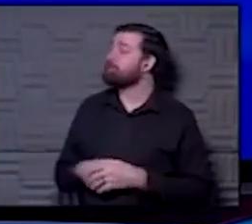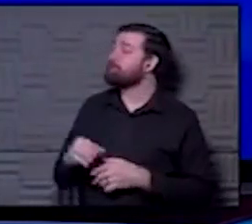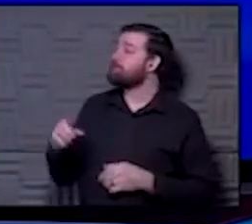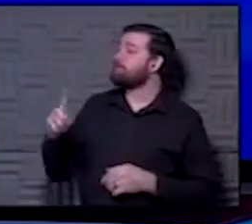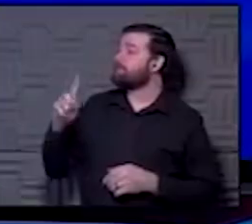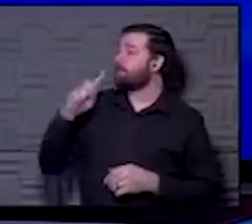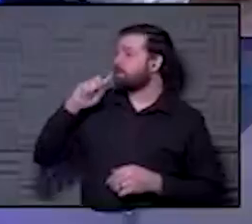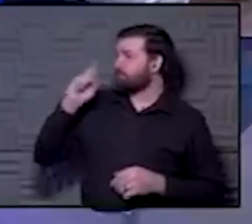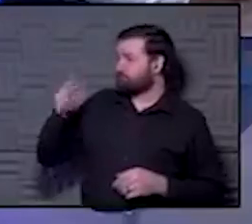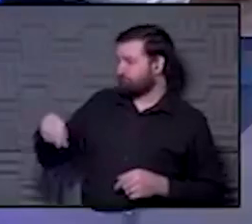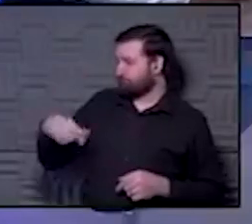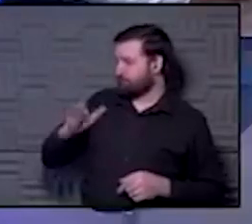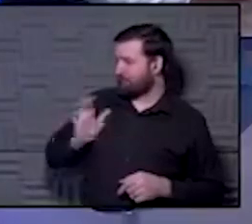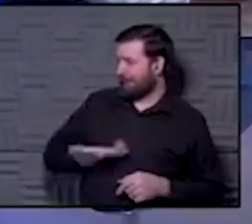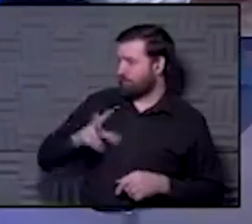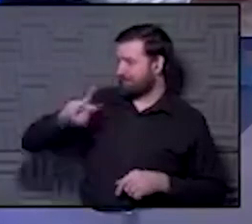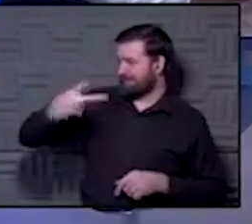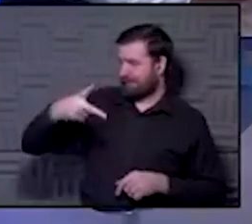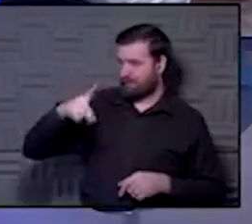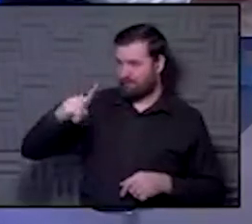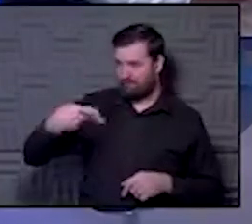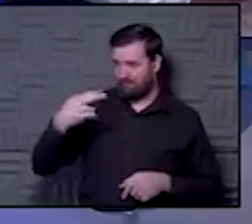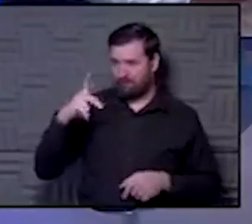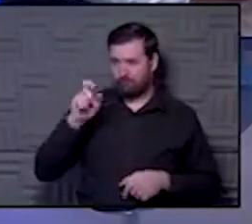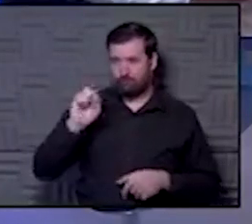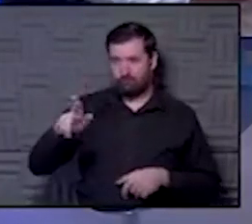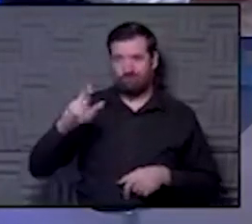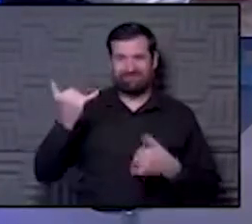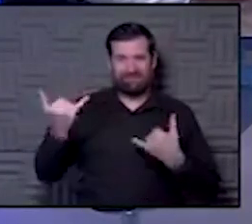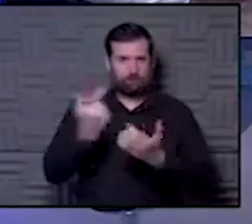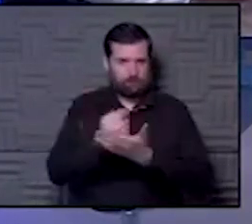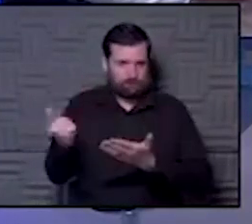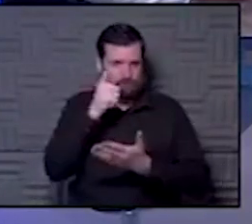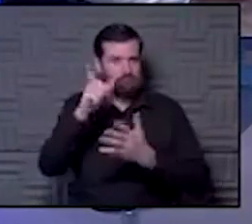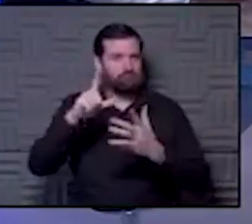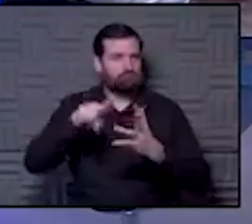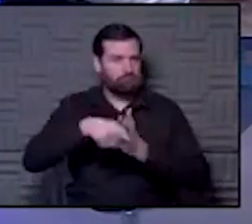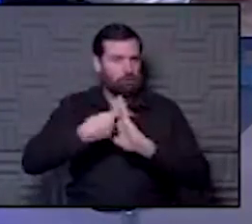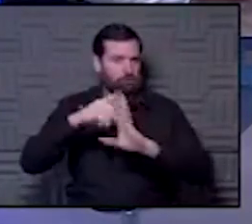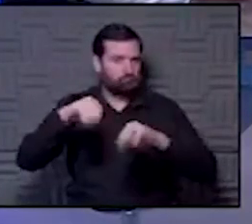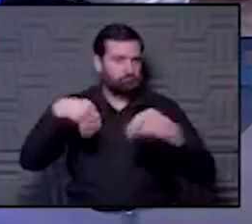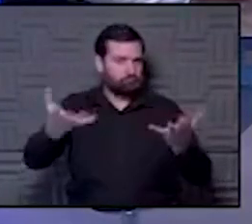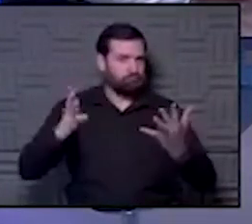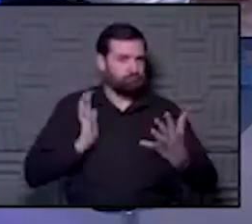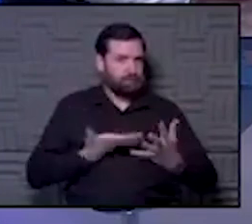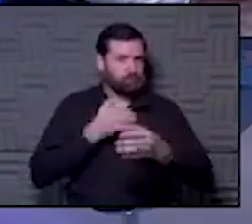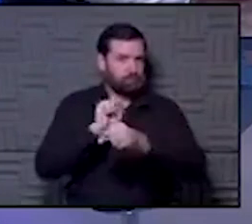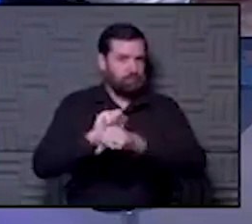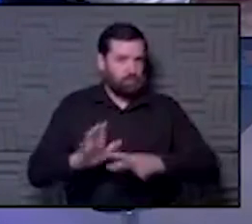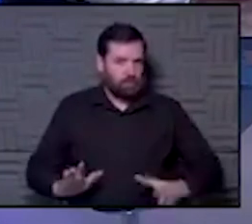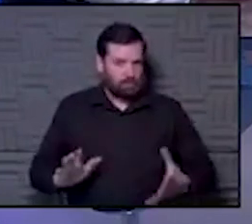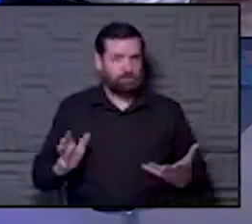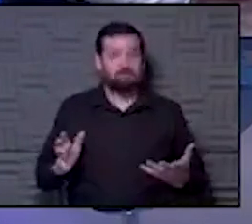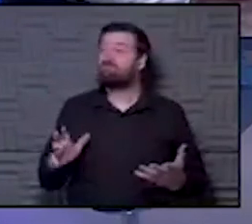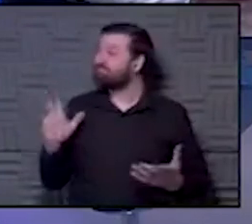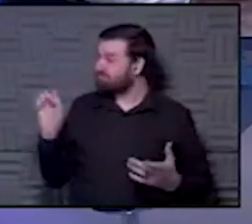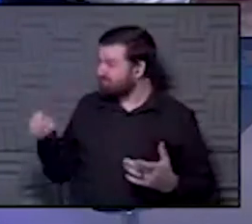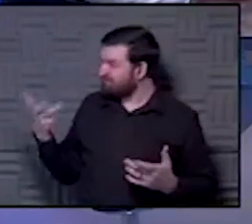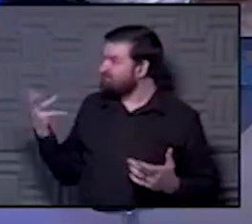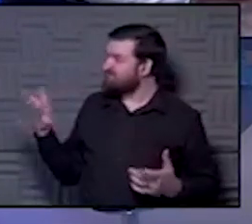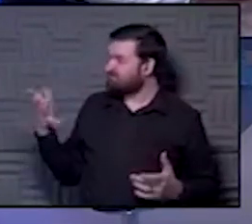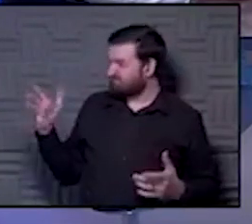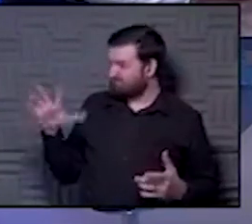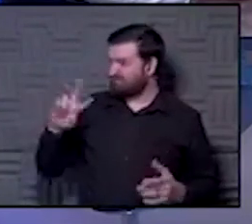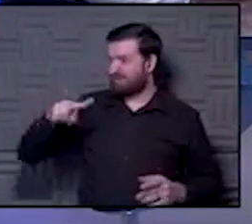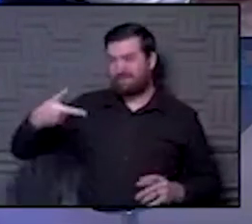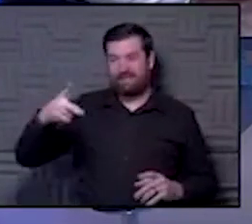should be getting our second dose of Pfizer this week. So we will start giving it to our employees that had their first dose. are on our second doses